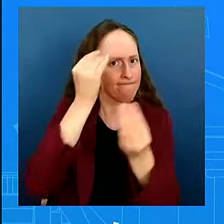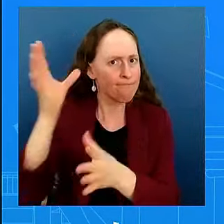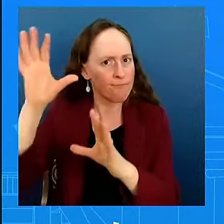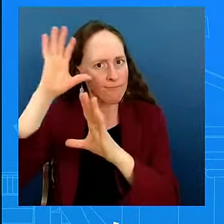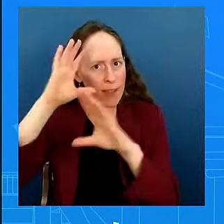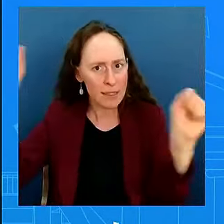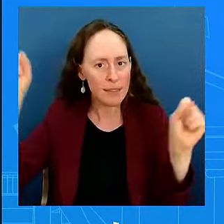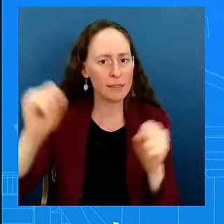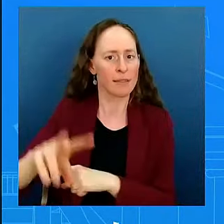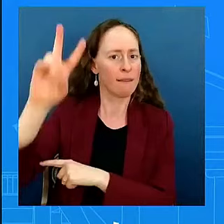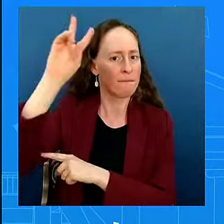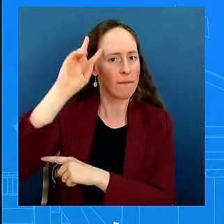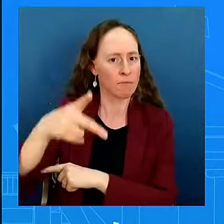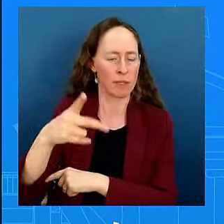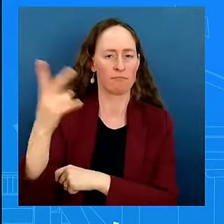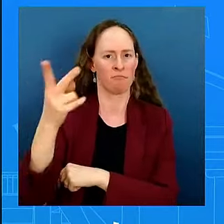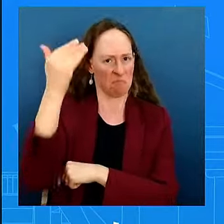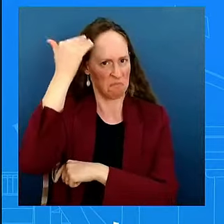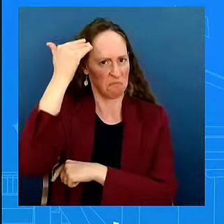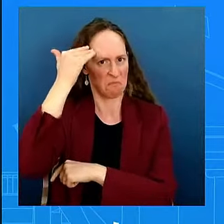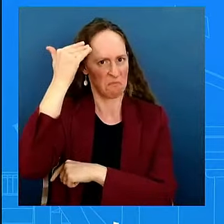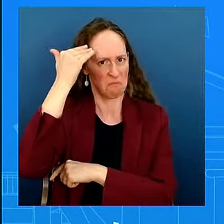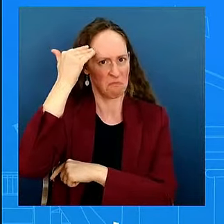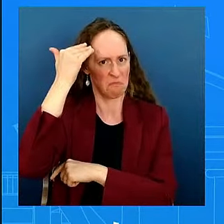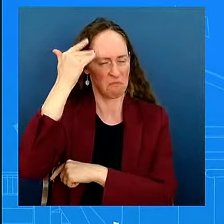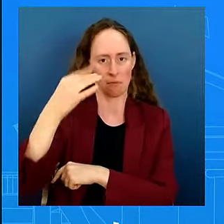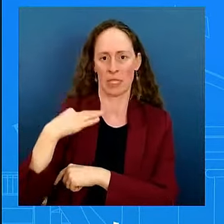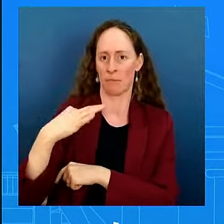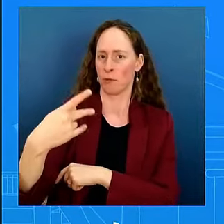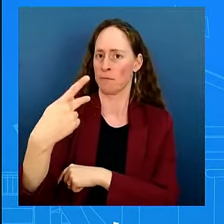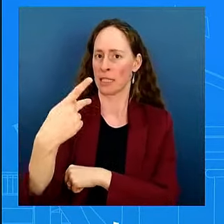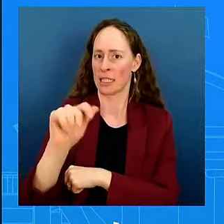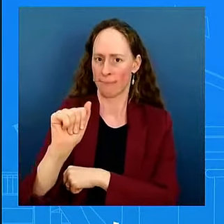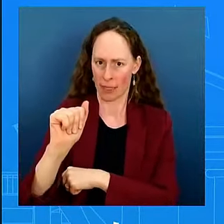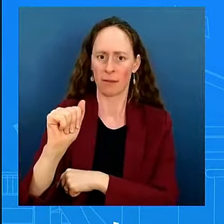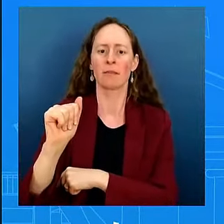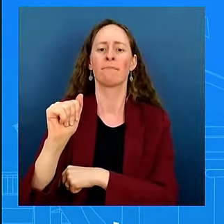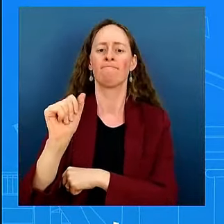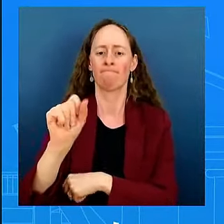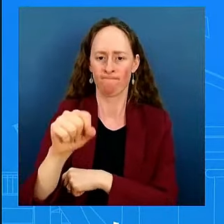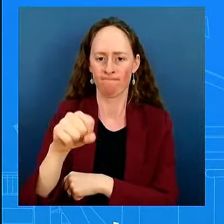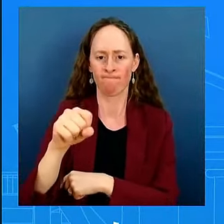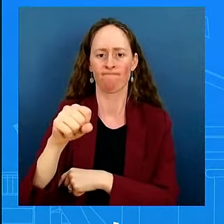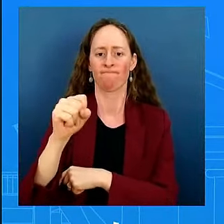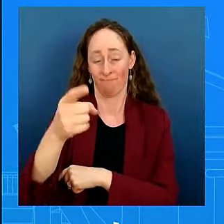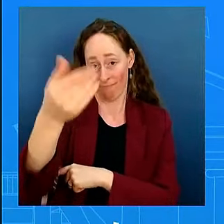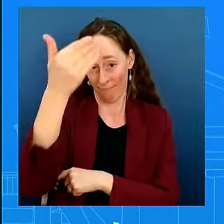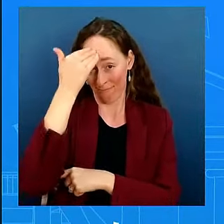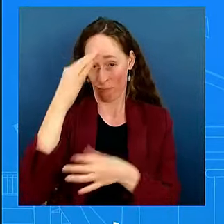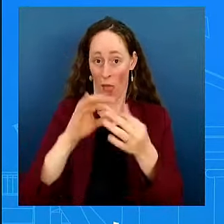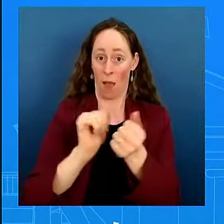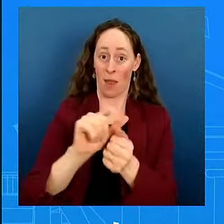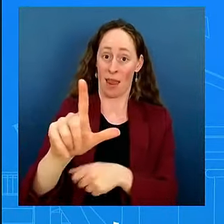obviously, the president, when it comes to labor, when it comes to being the most pro-union president, he is very proud to have that